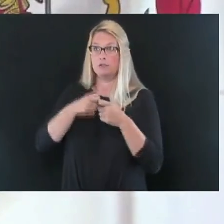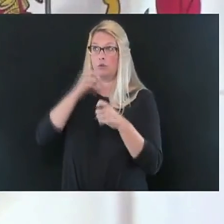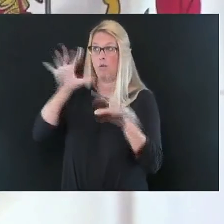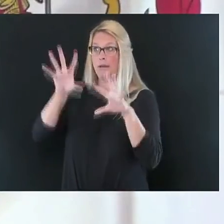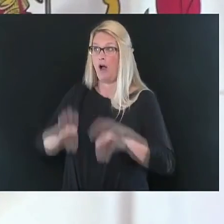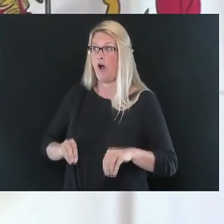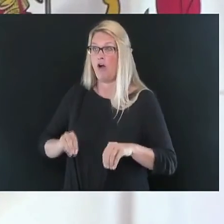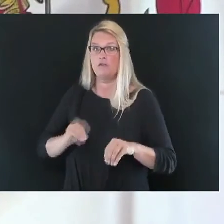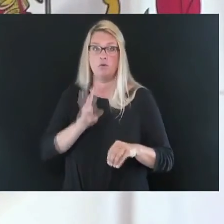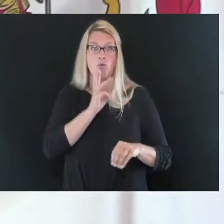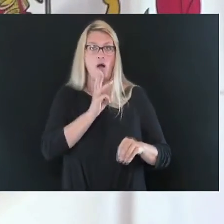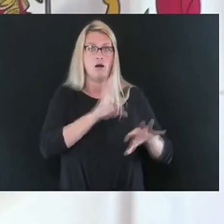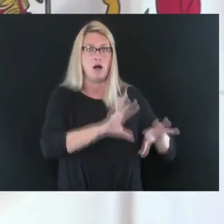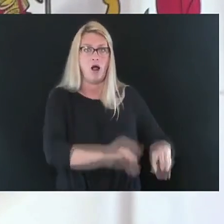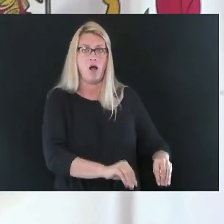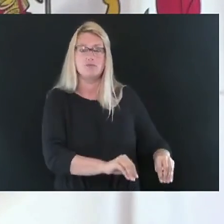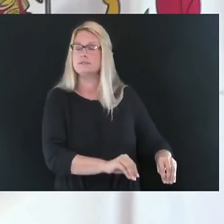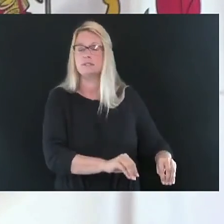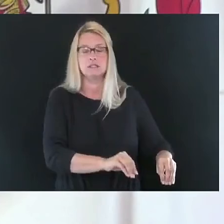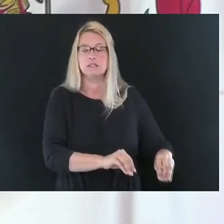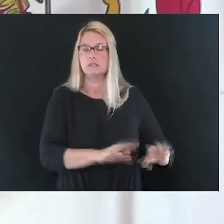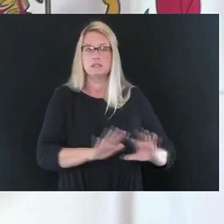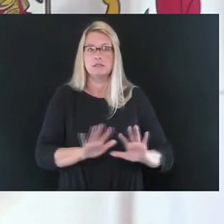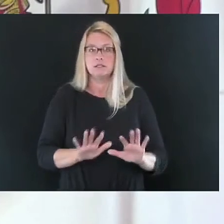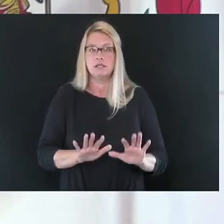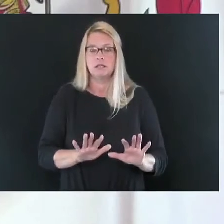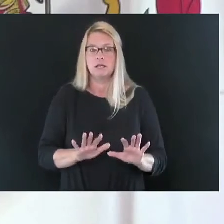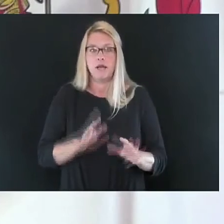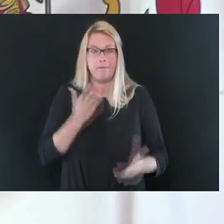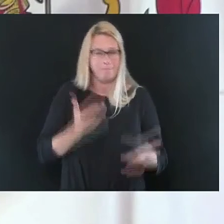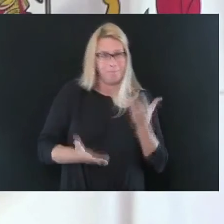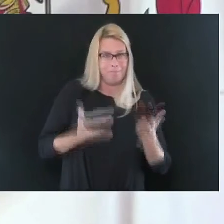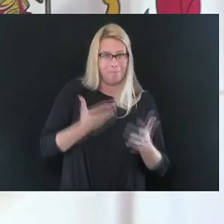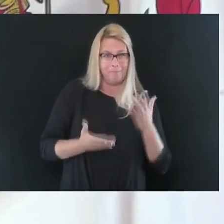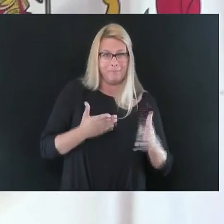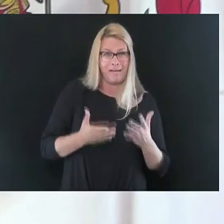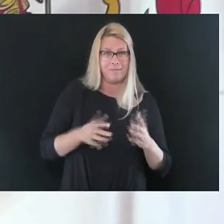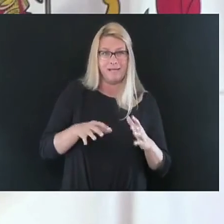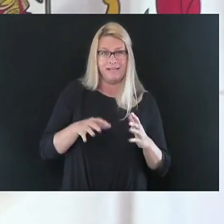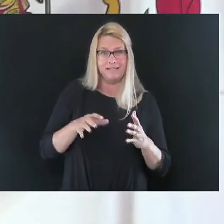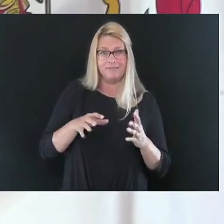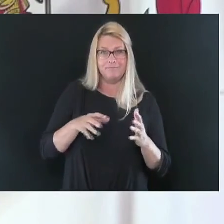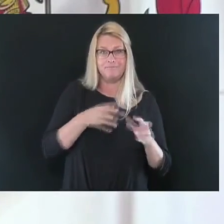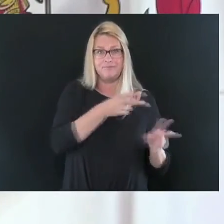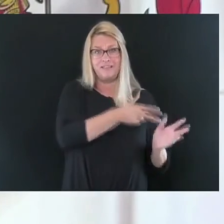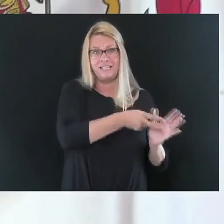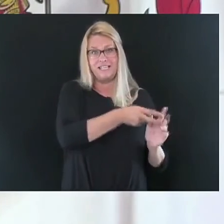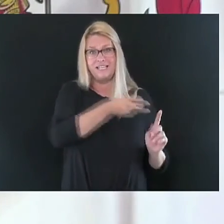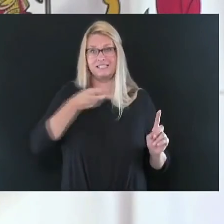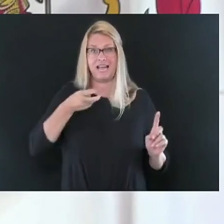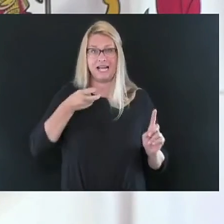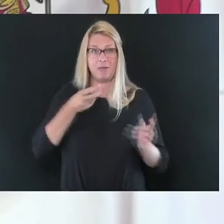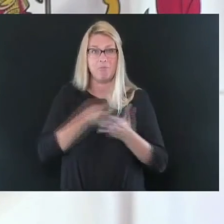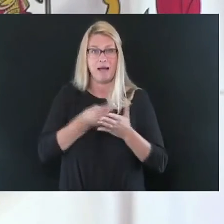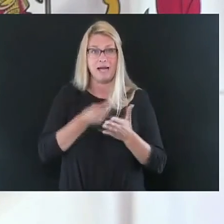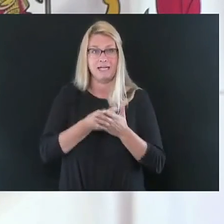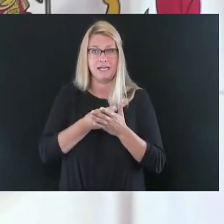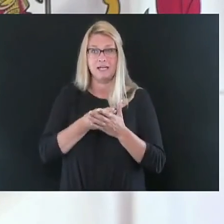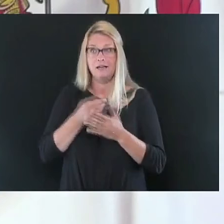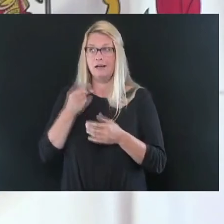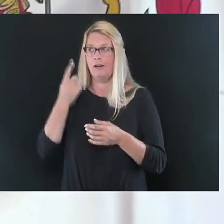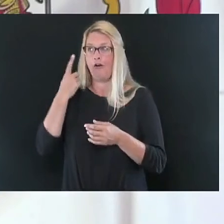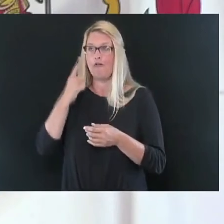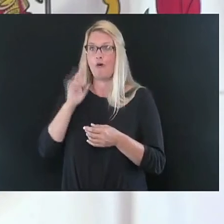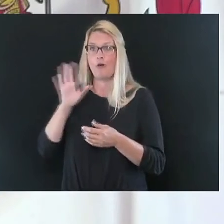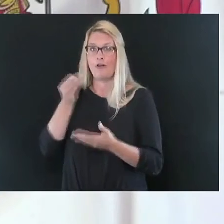off or their water cut off and everything. And, and, and maybe even taking money out of, out of an area where they need to buy food